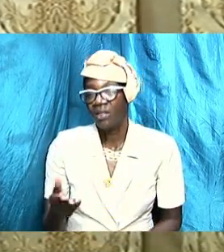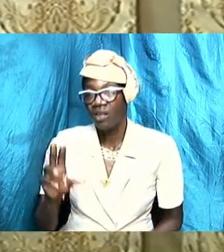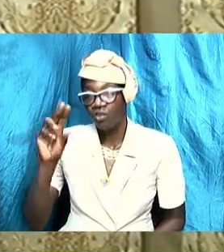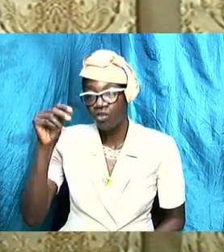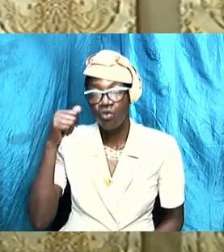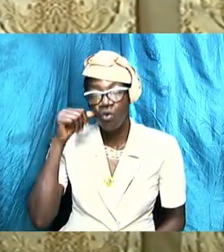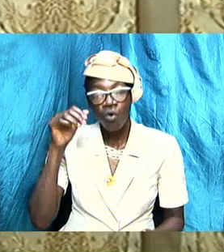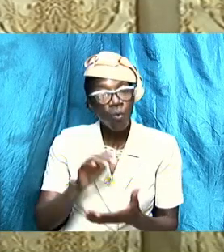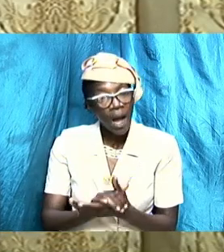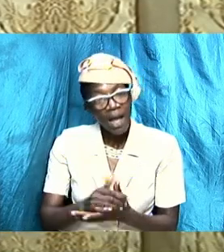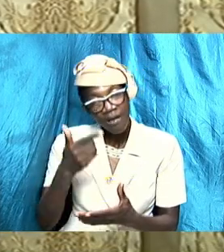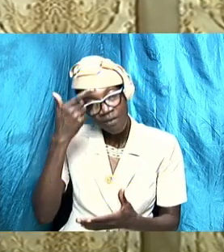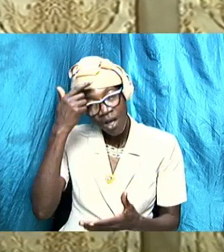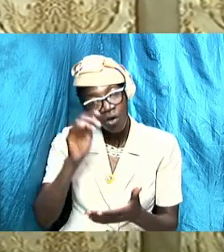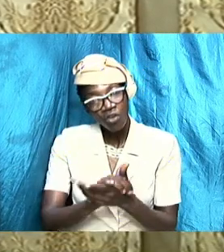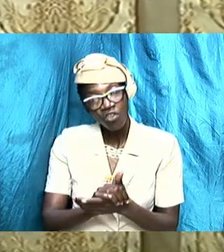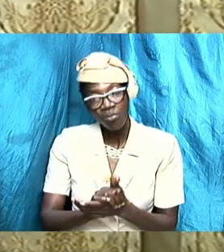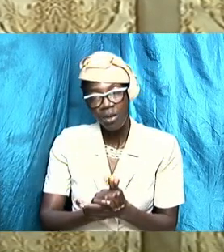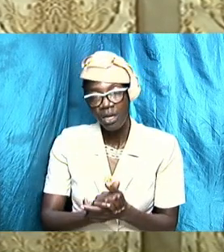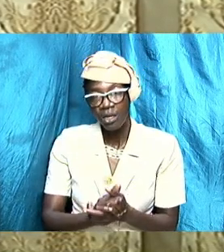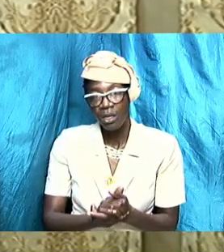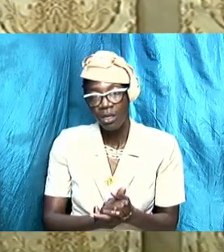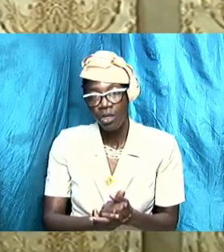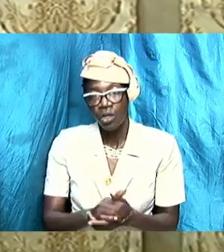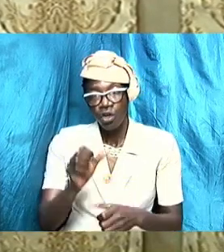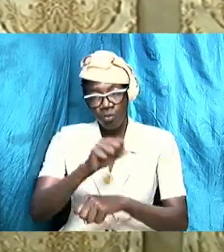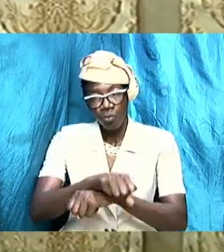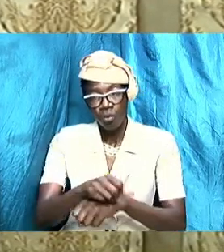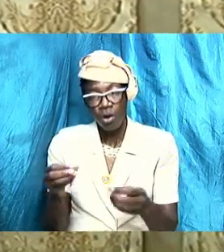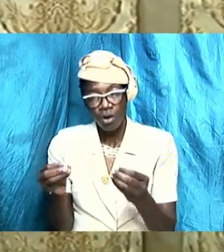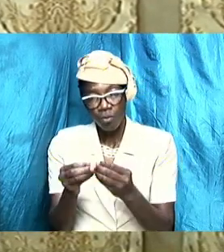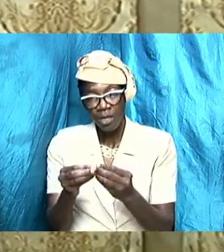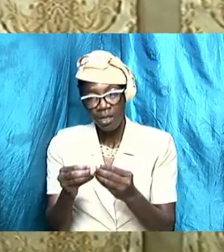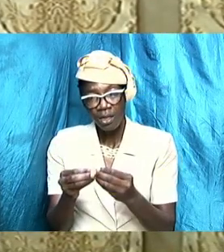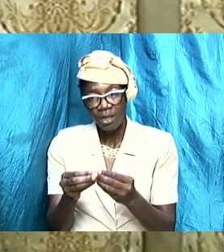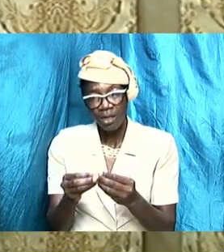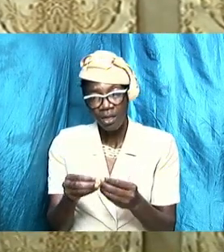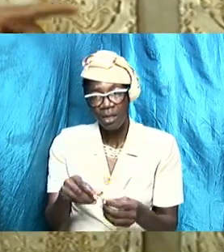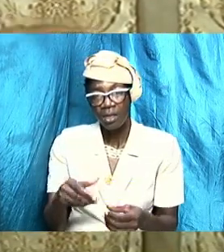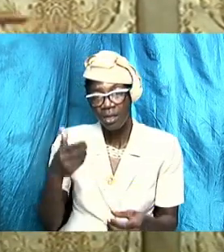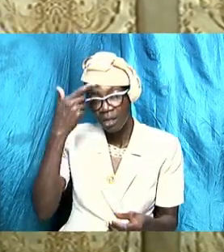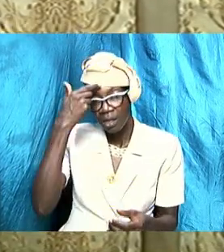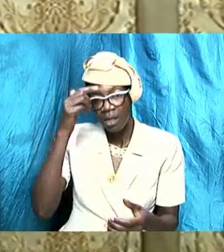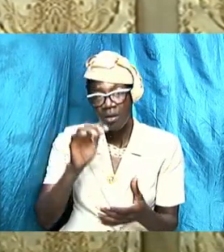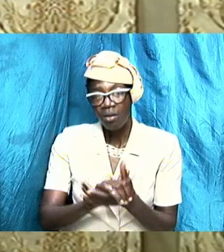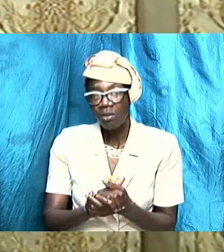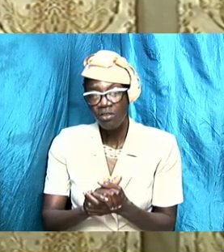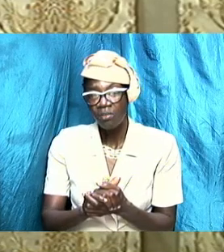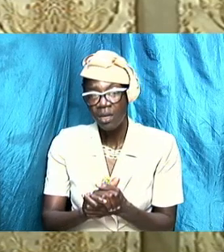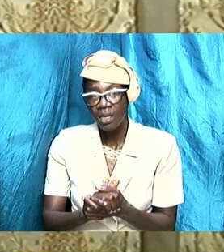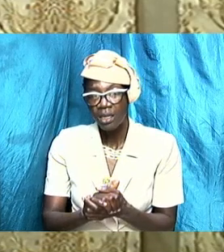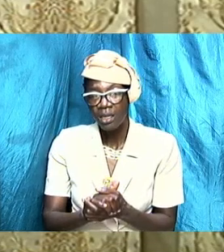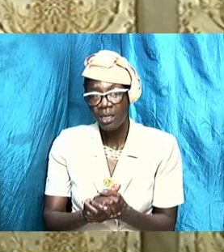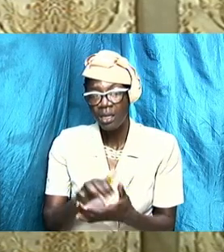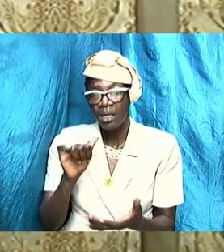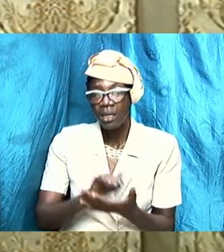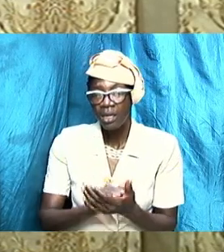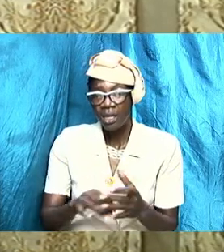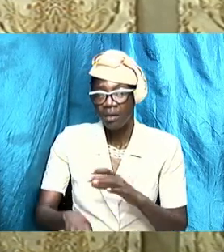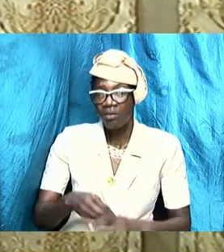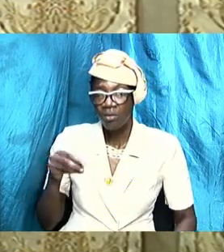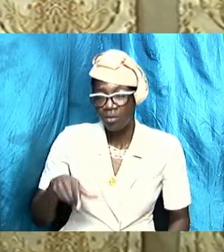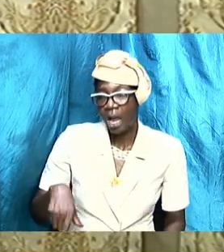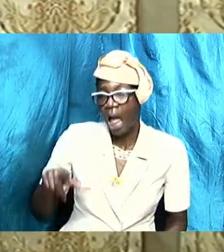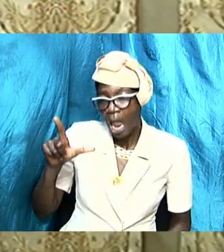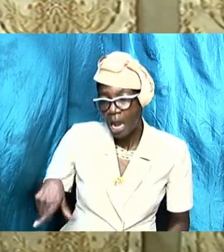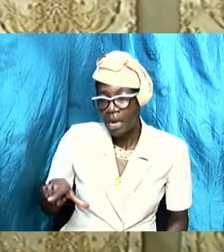some things that no husband should put up with a husband that is normally out late playing domino with his